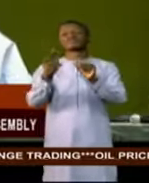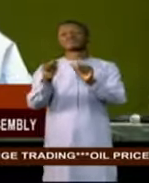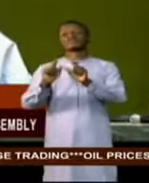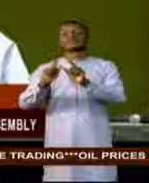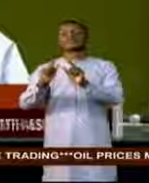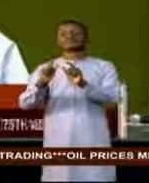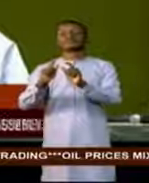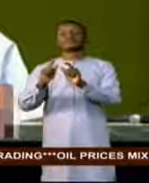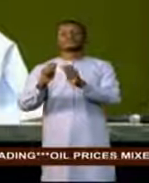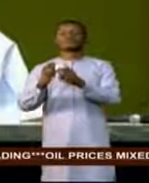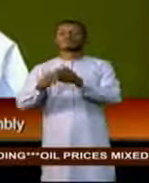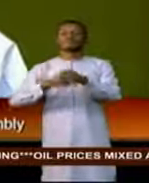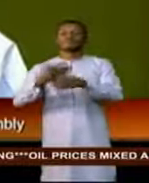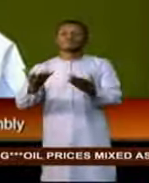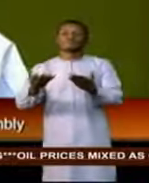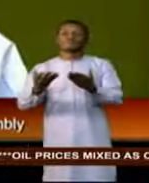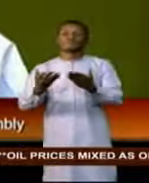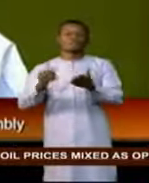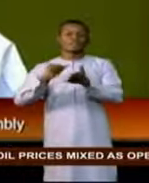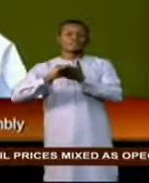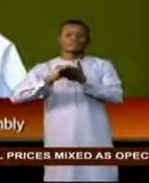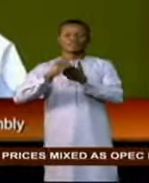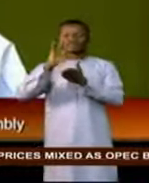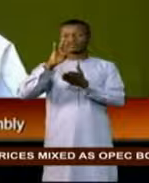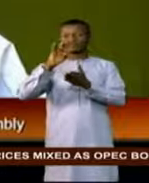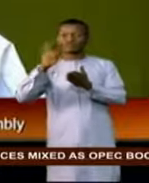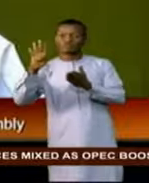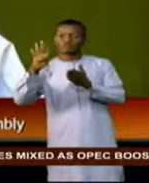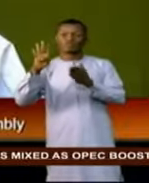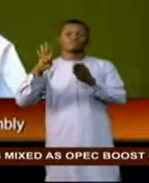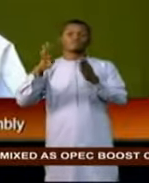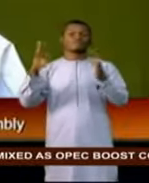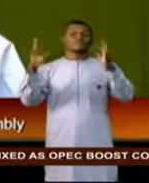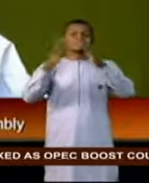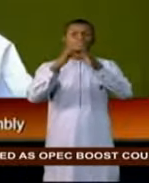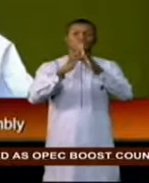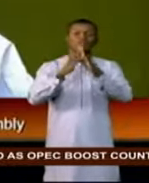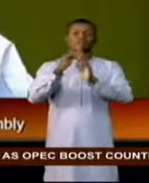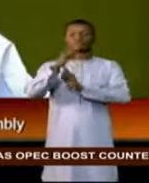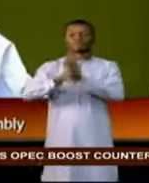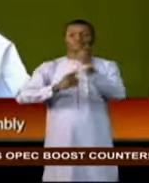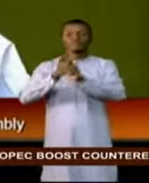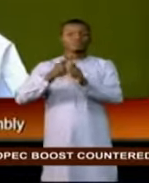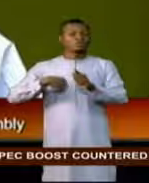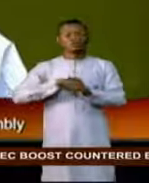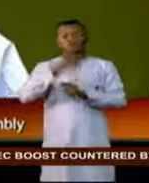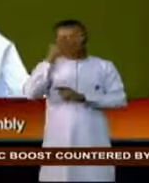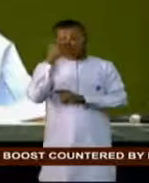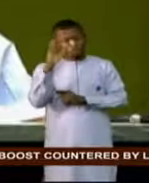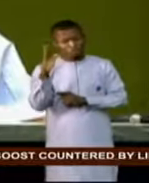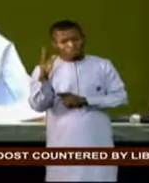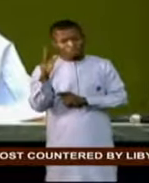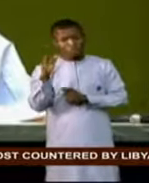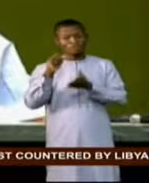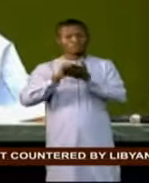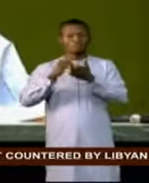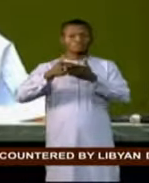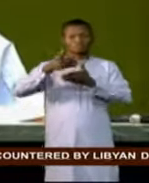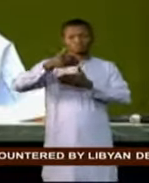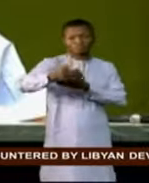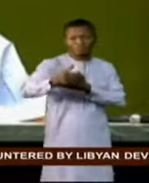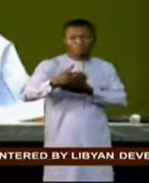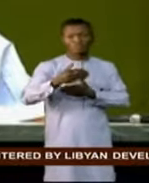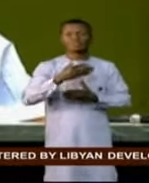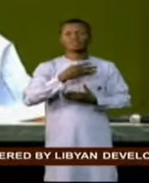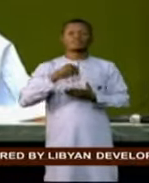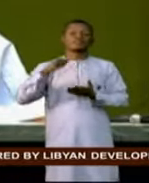first high-level meeting of the 74th session of the Assembly focused on global health, when we did not know that the session and the year